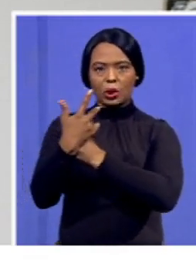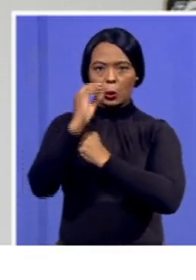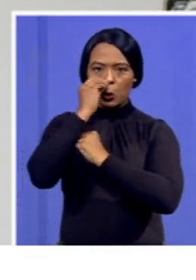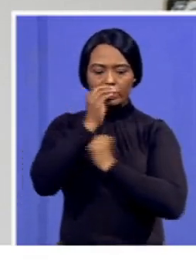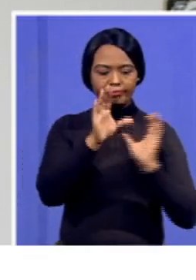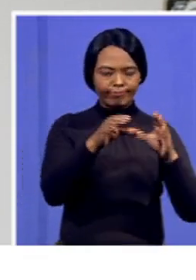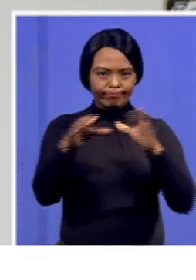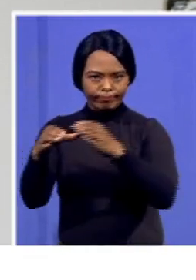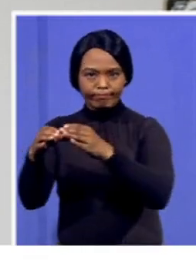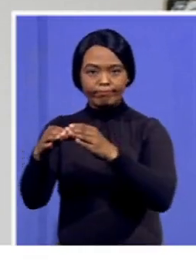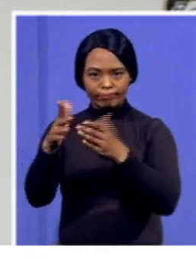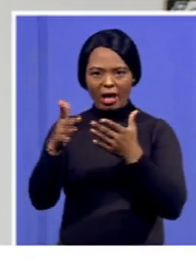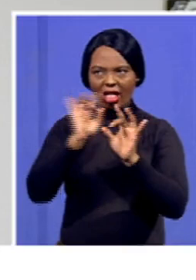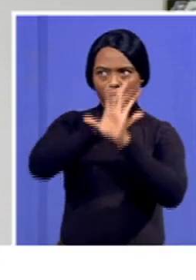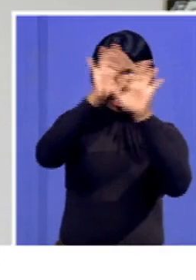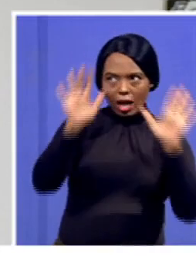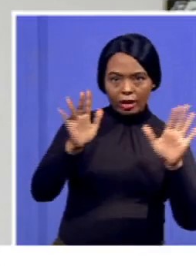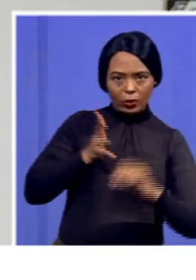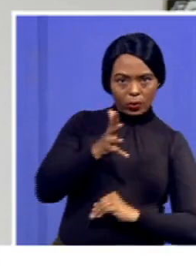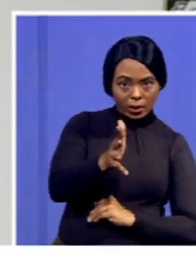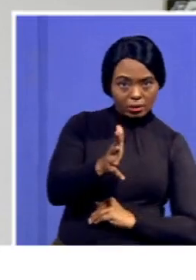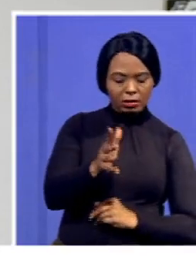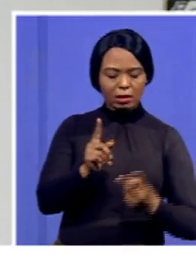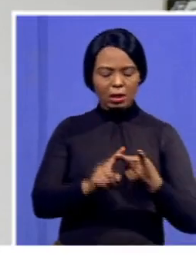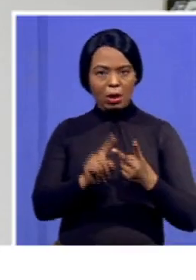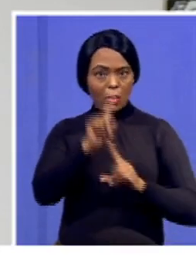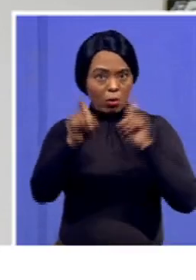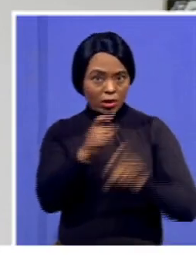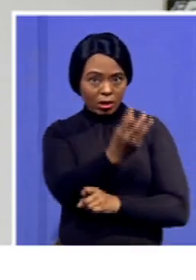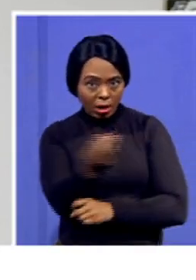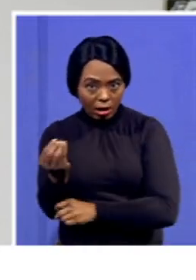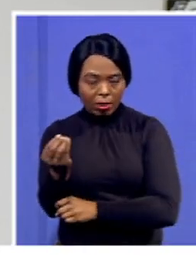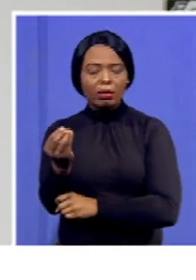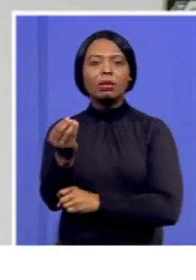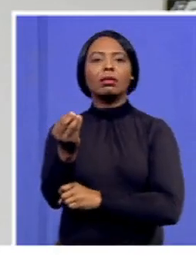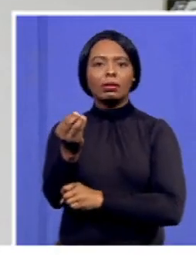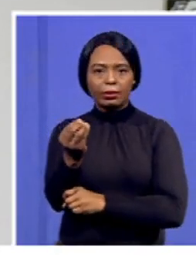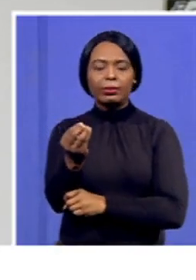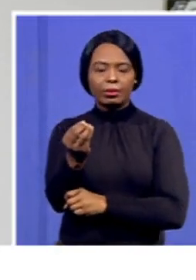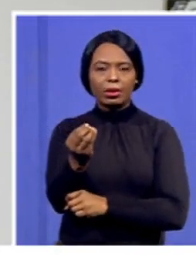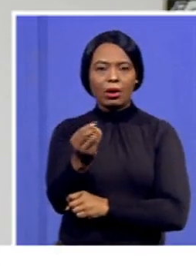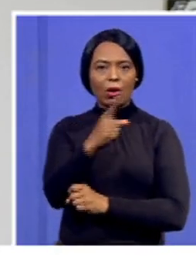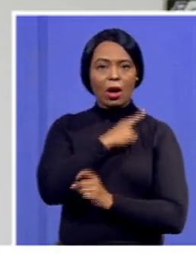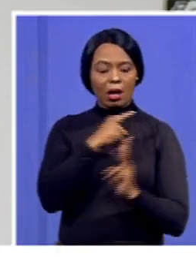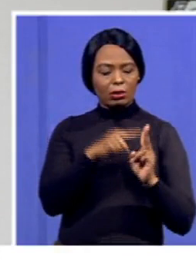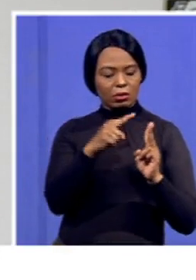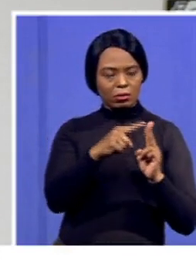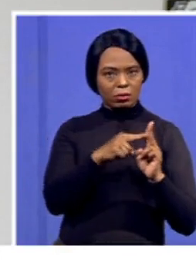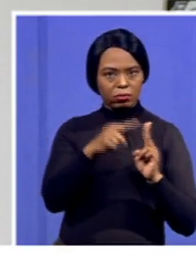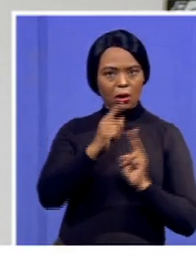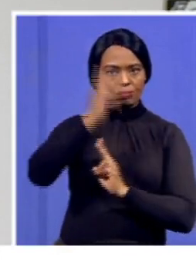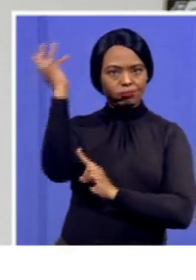clarity seeking questions from the two leaders that have just spoken now